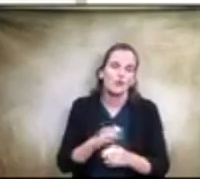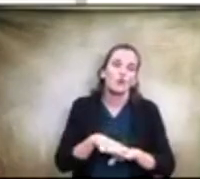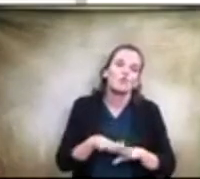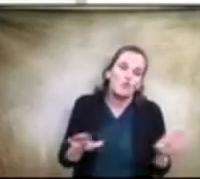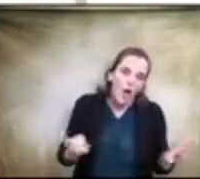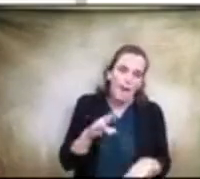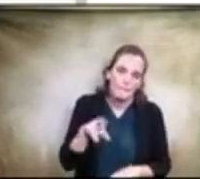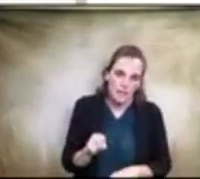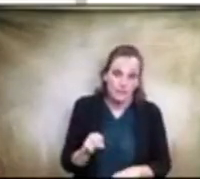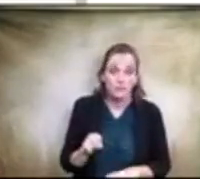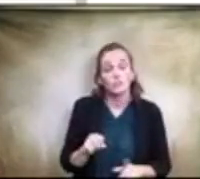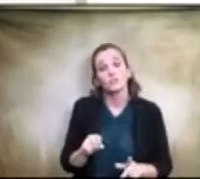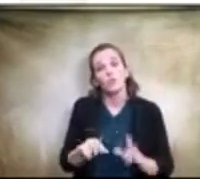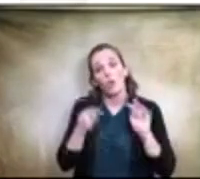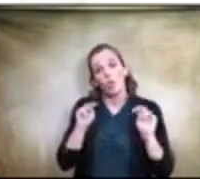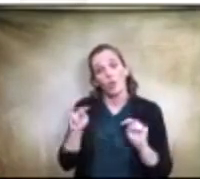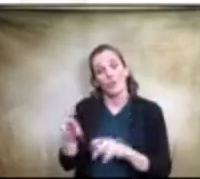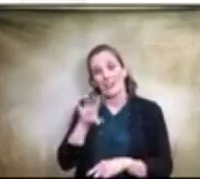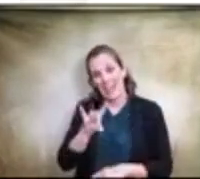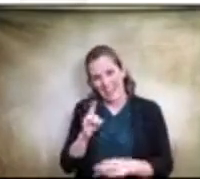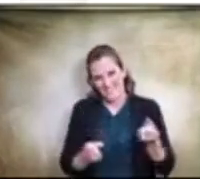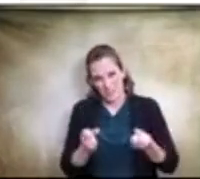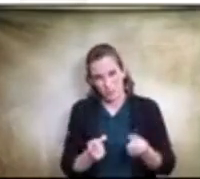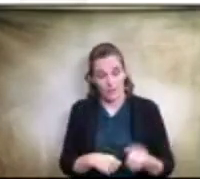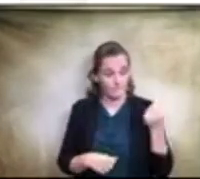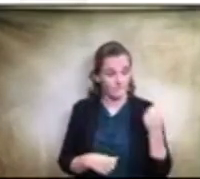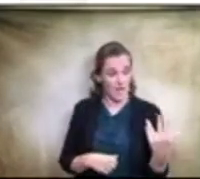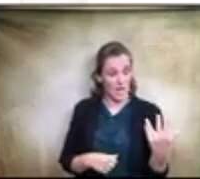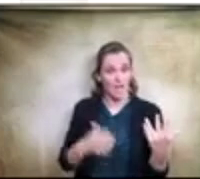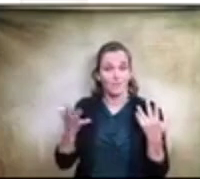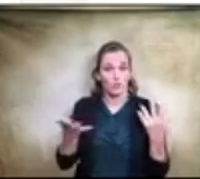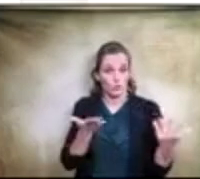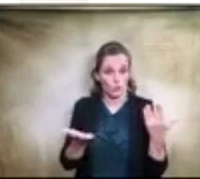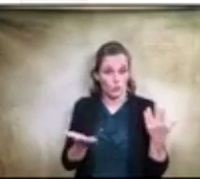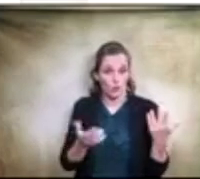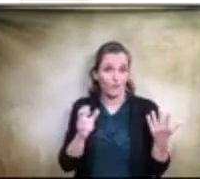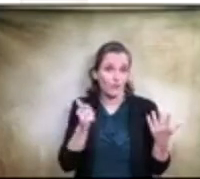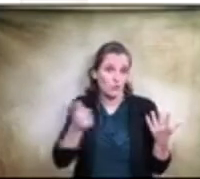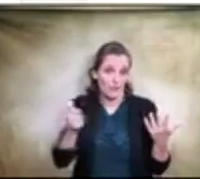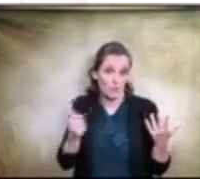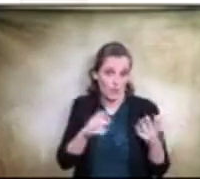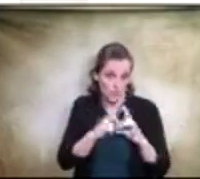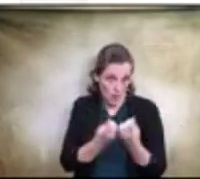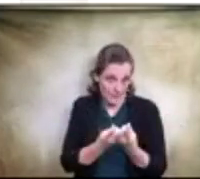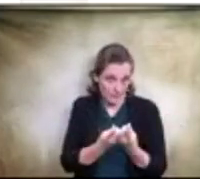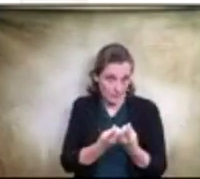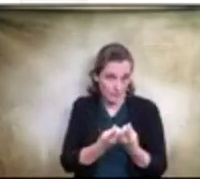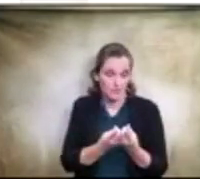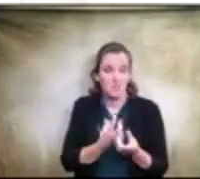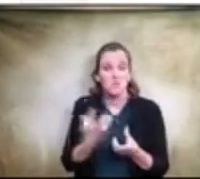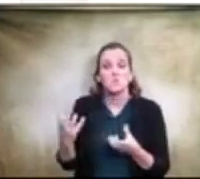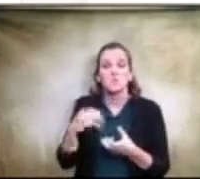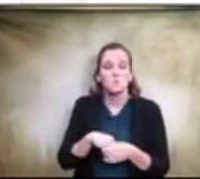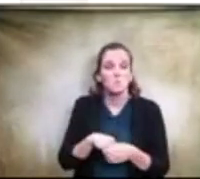eight specific vehicles five vehicles to service our transportation department um which includes a